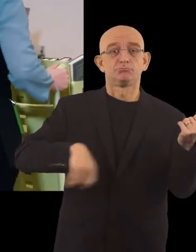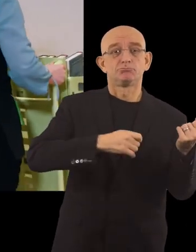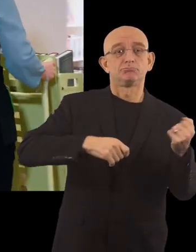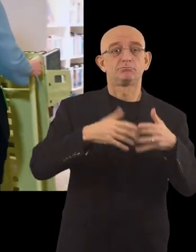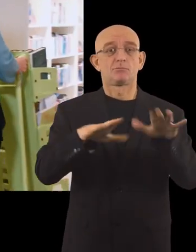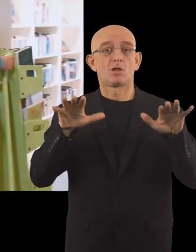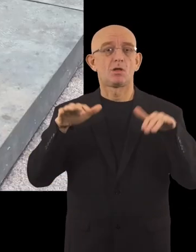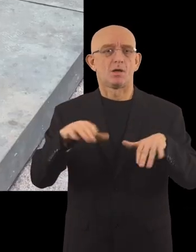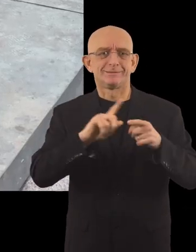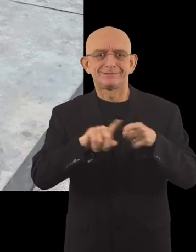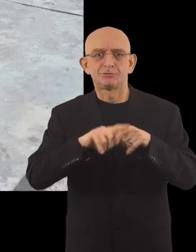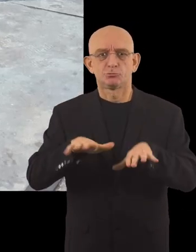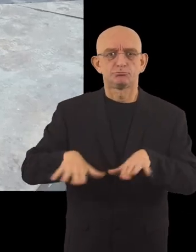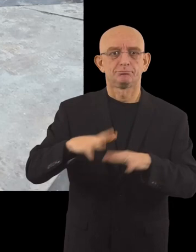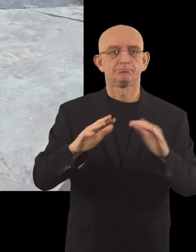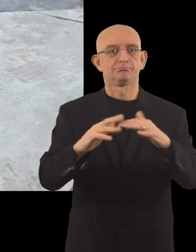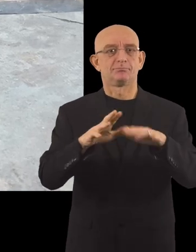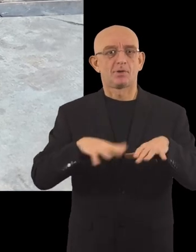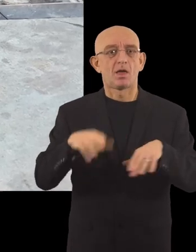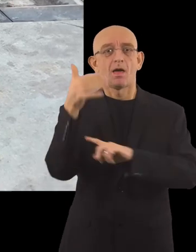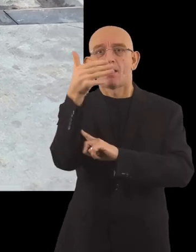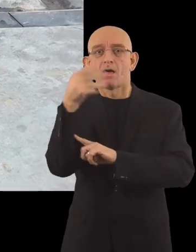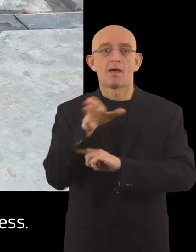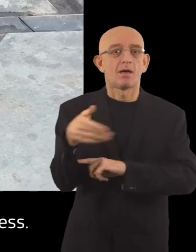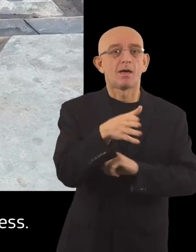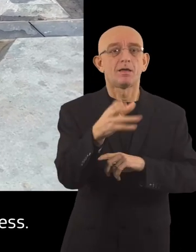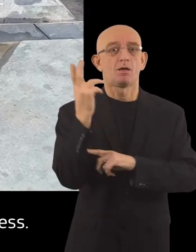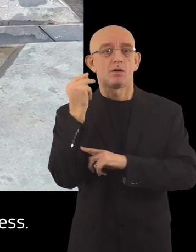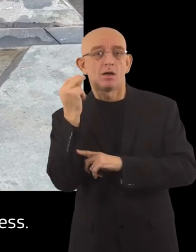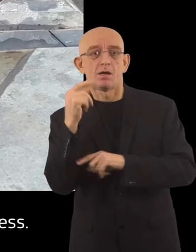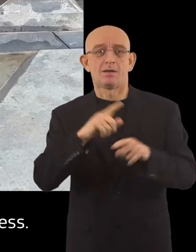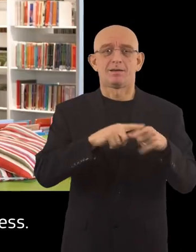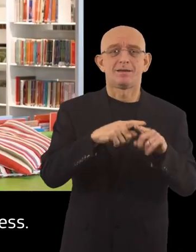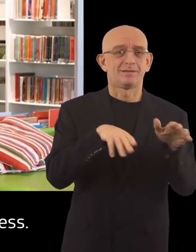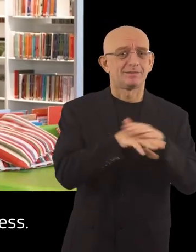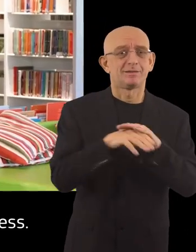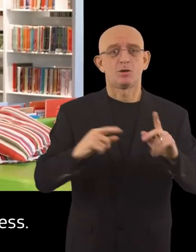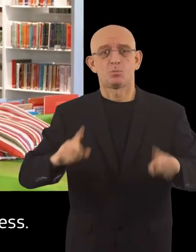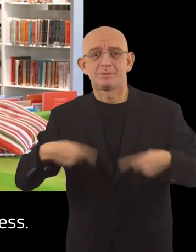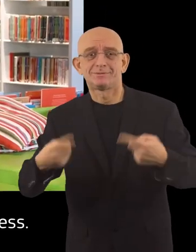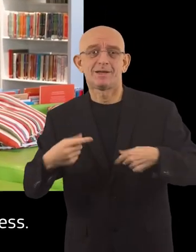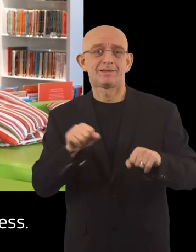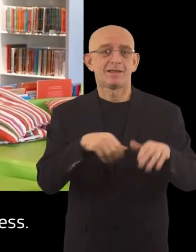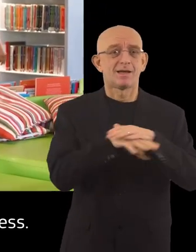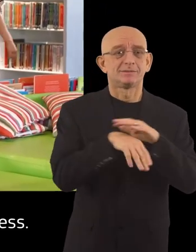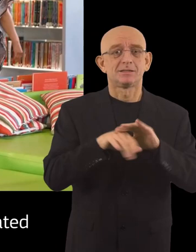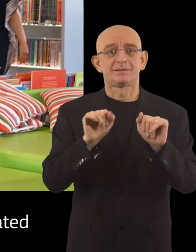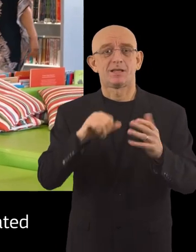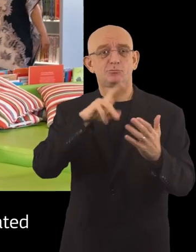now include tactile maps and signage, audio description, easy to read facilities and wheelchair access.